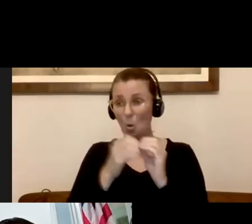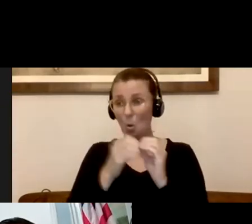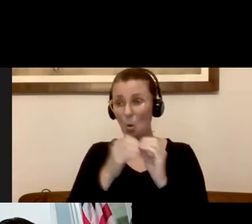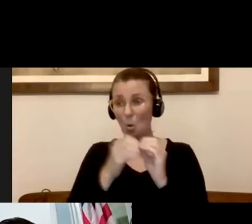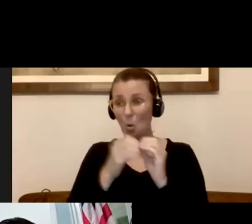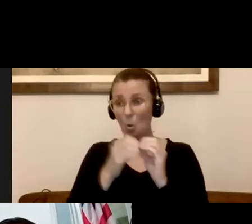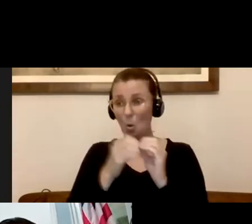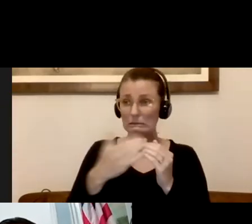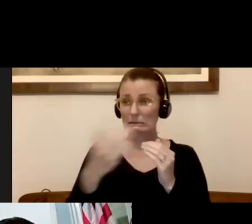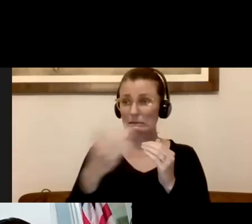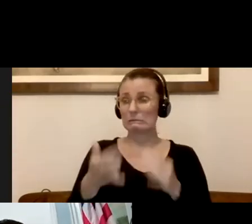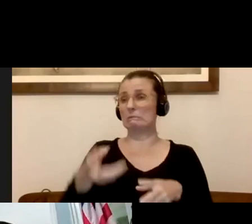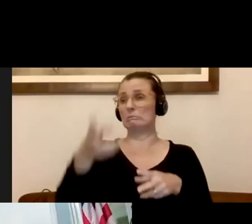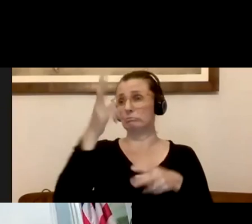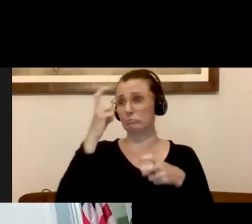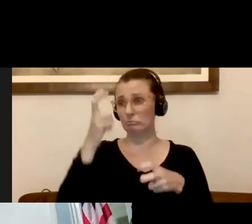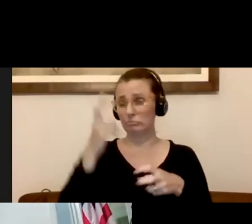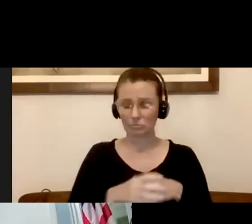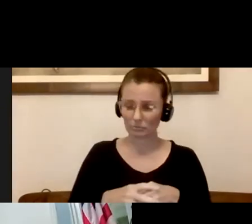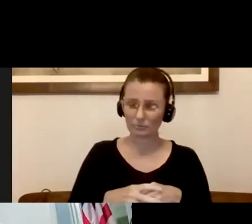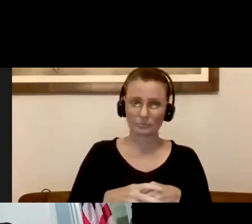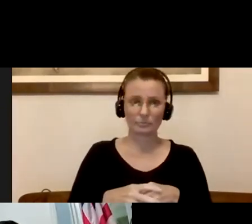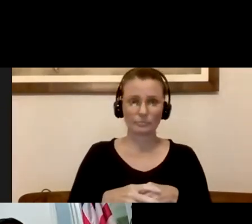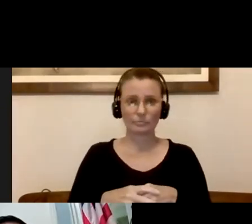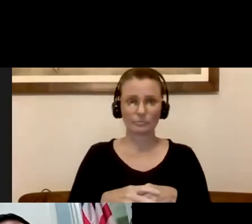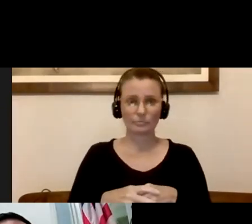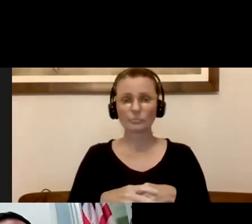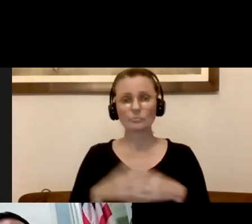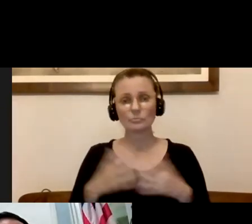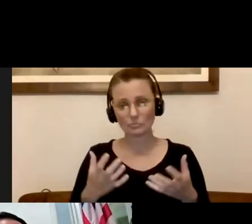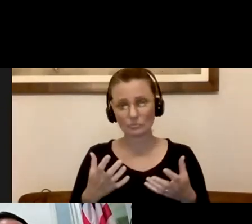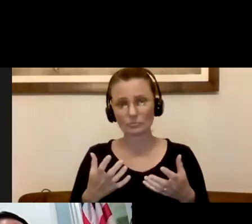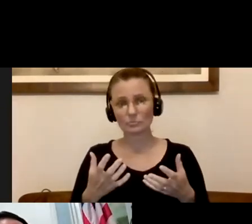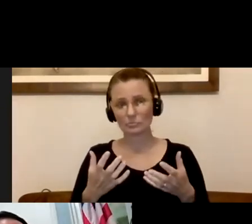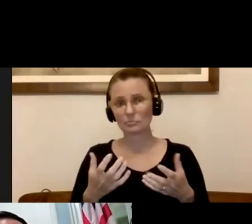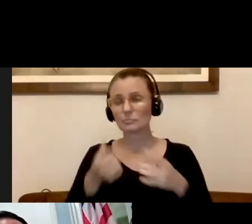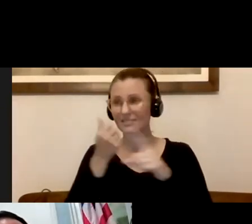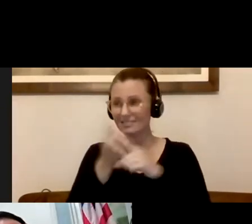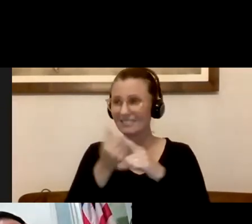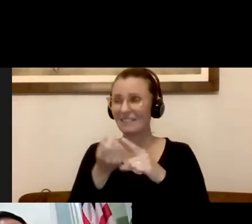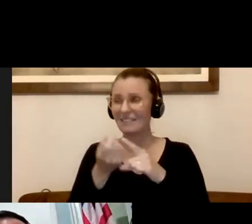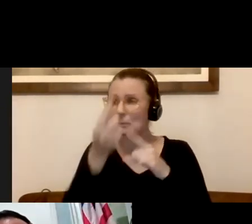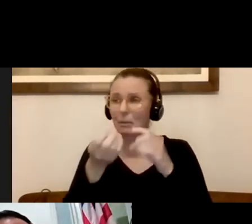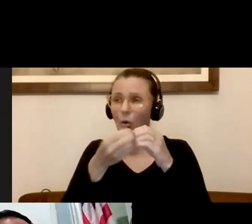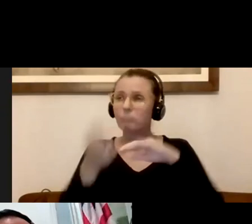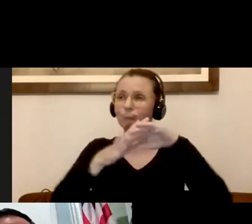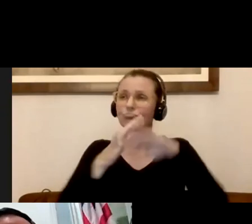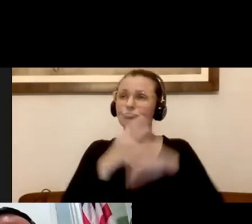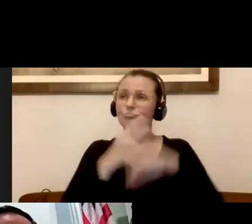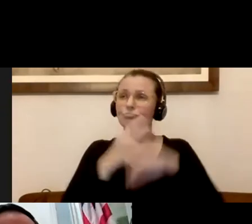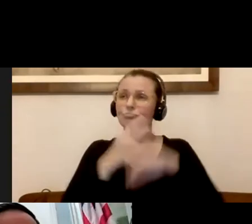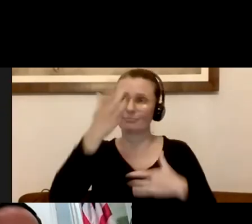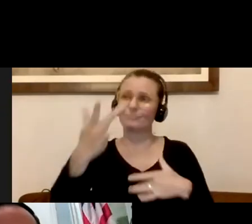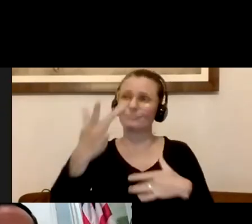Anytime that we have any of those underlying conditions, there's a risk for that. So yes, you would still be a little bit more at risk than somebody who may not have any kind of